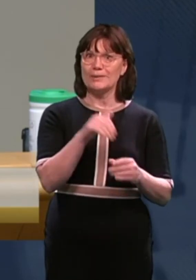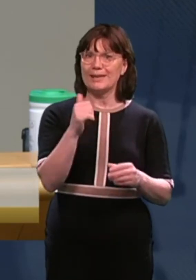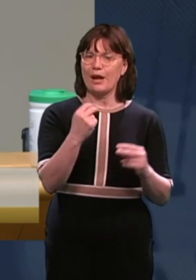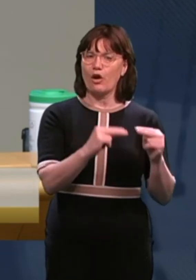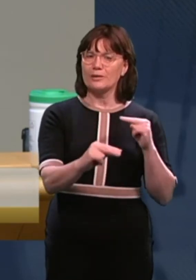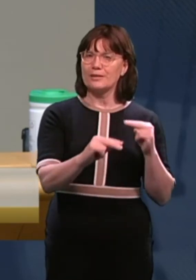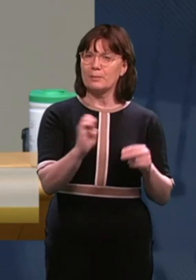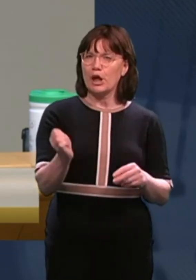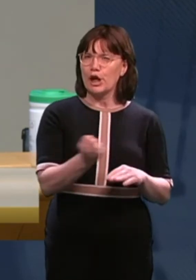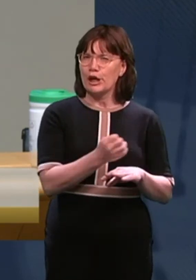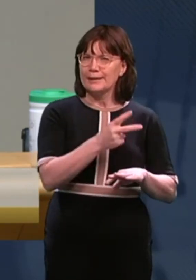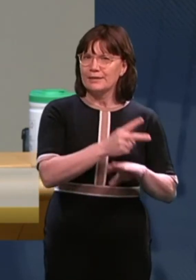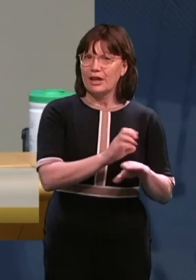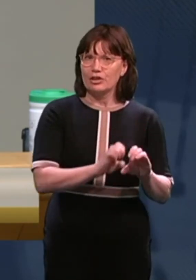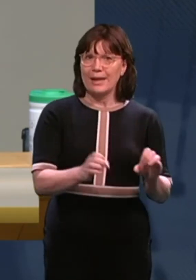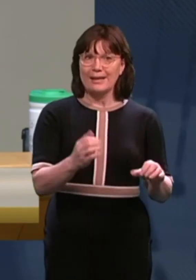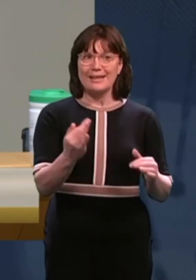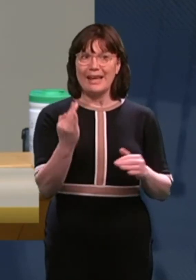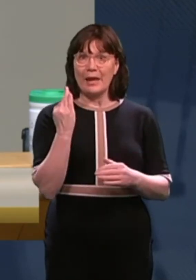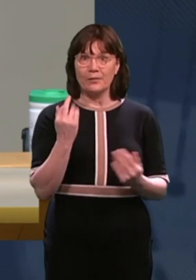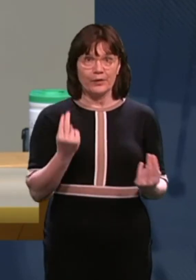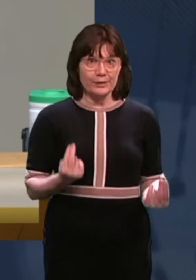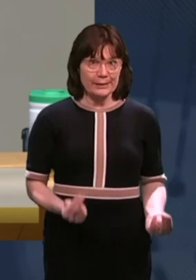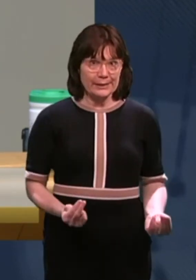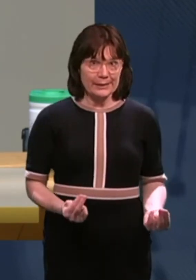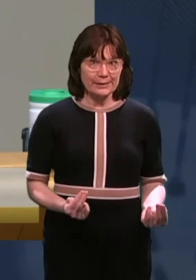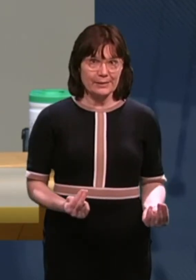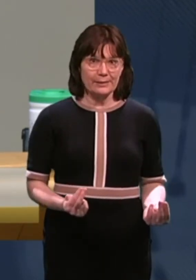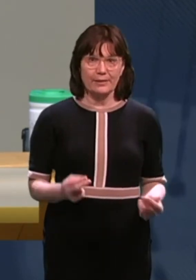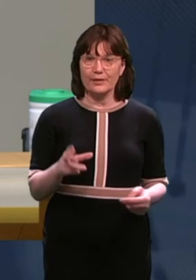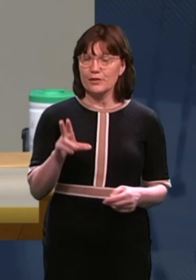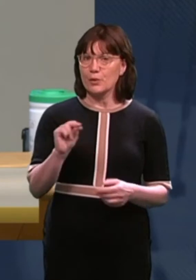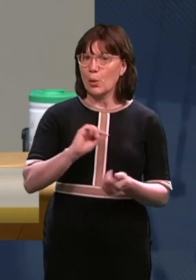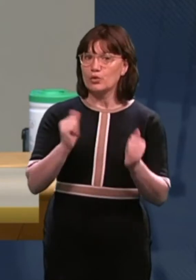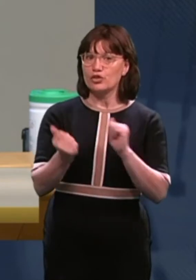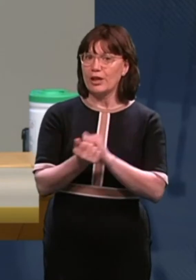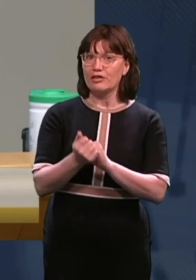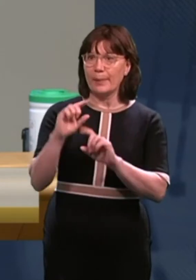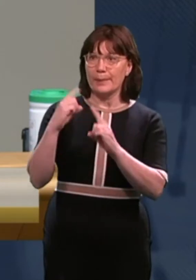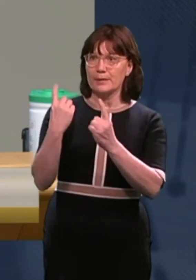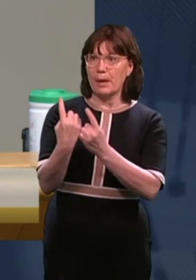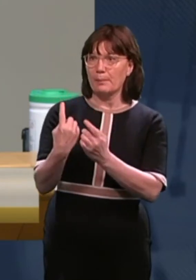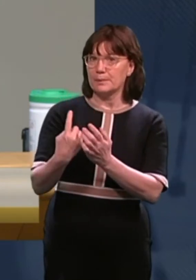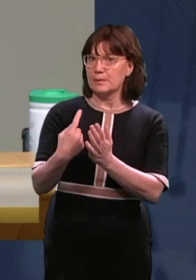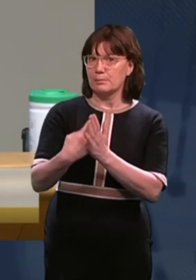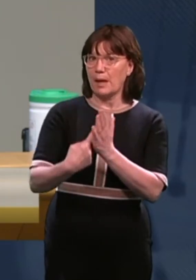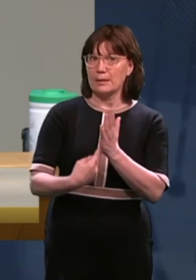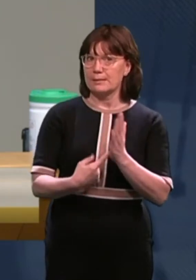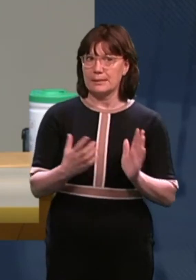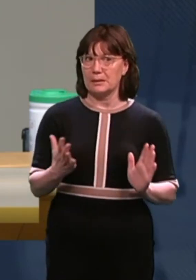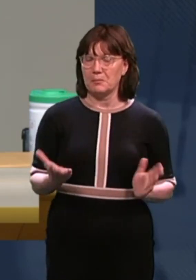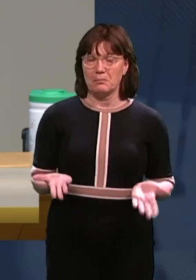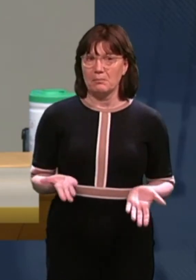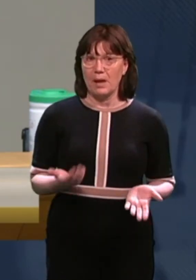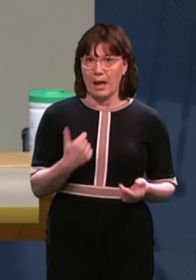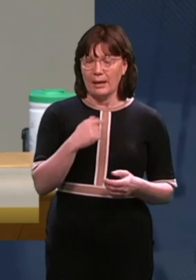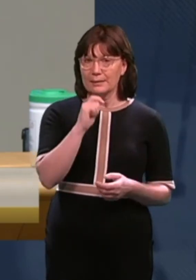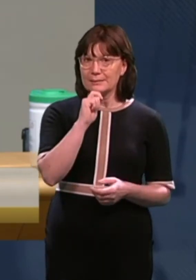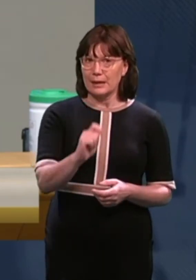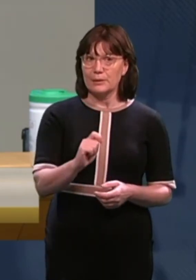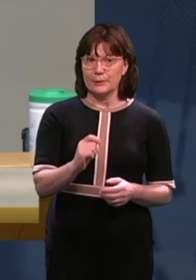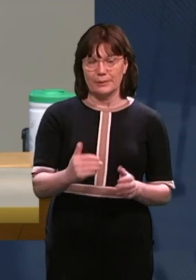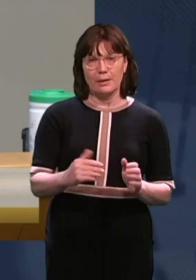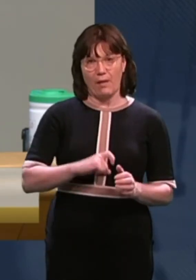classes where there is a need. And, you know, there's no change in the department's policy. So, I can reassure you